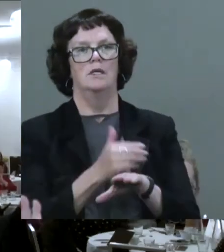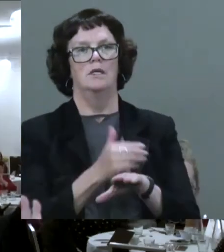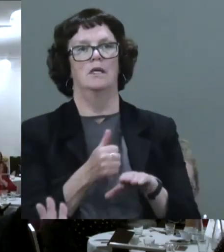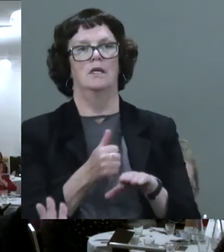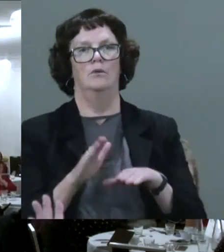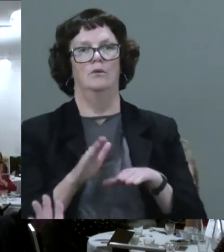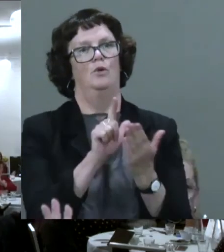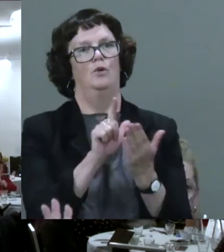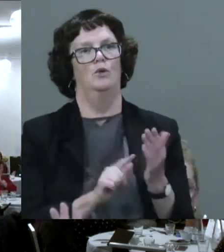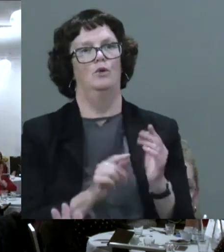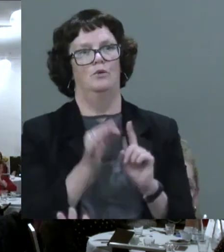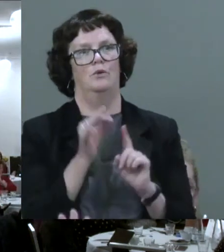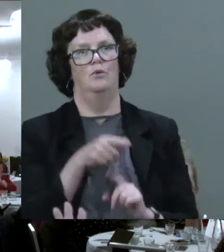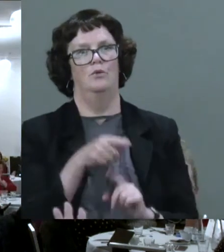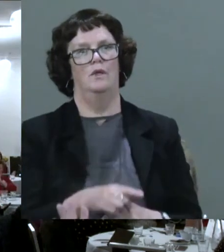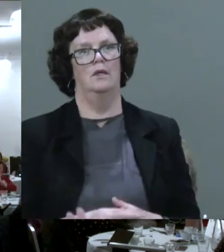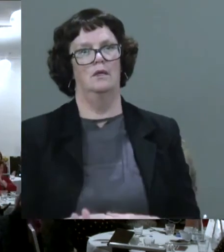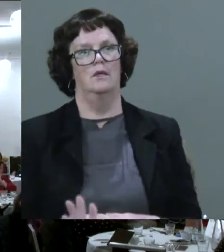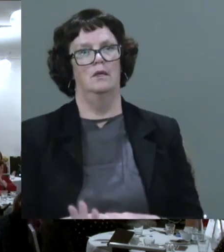Next question.